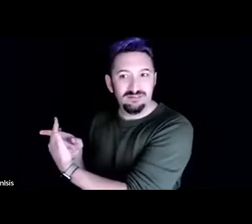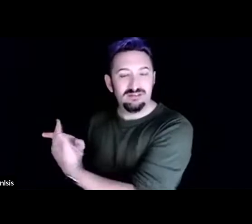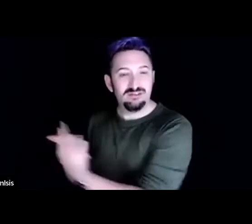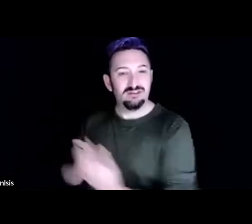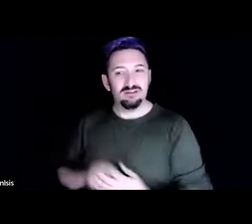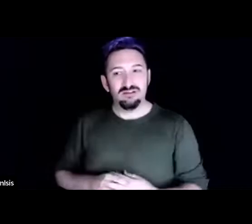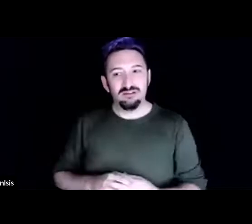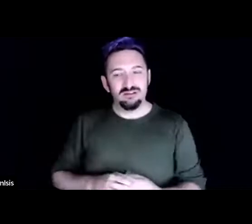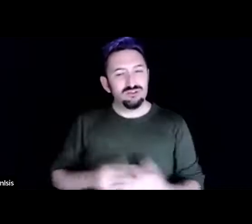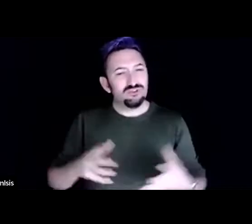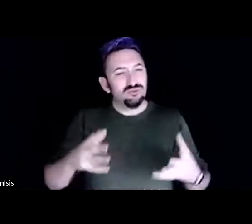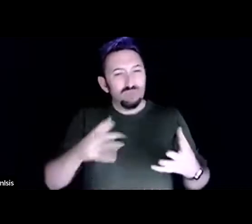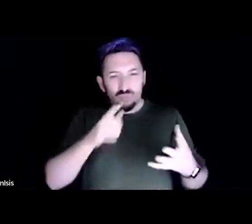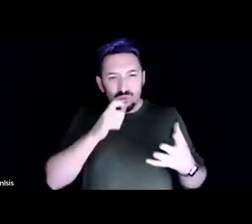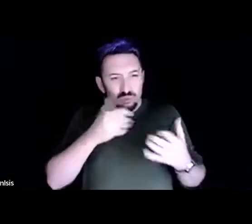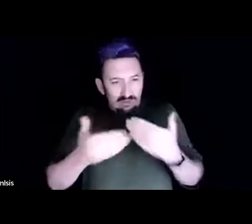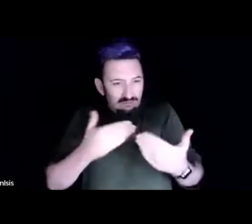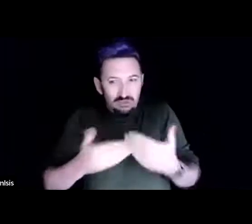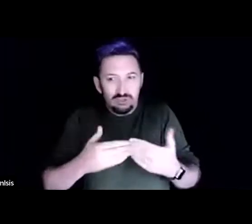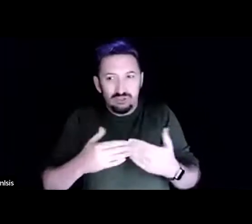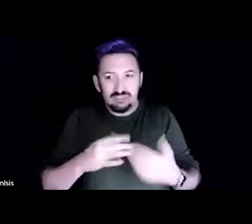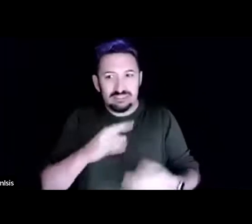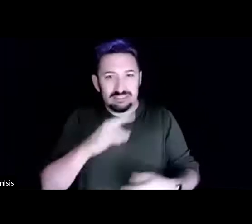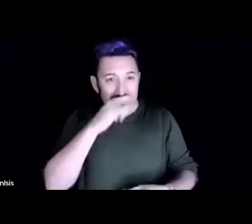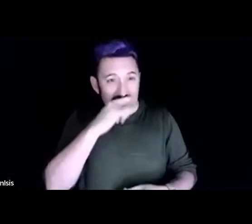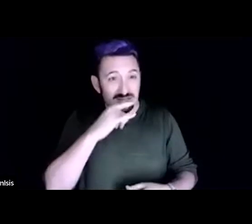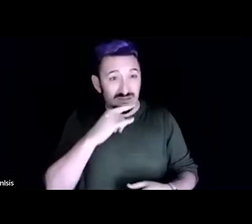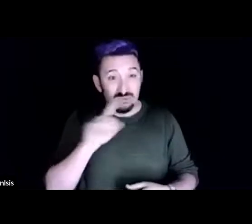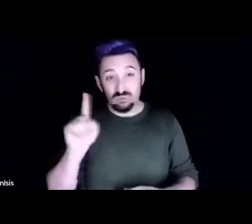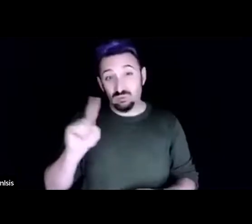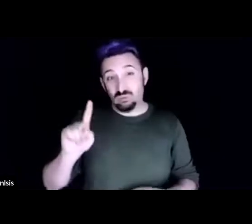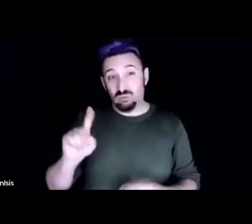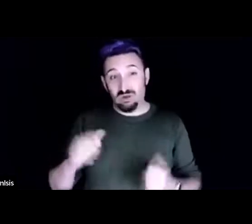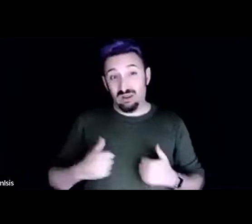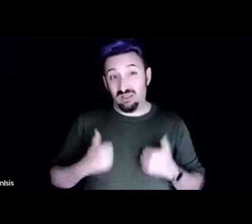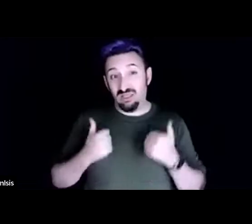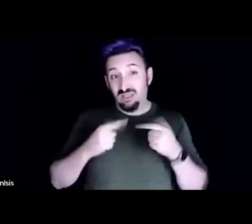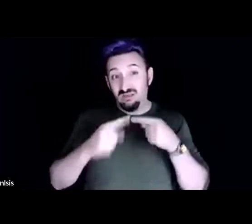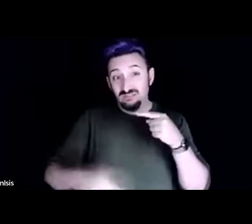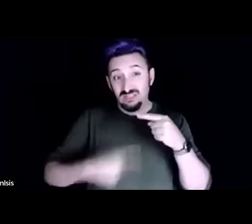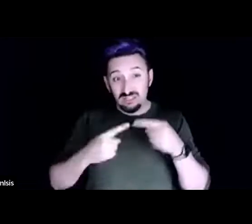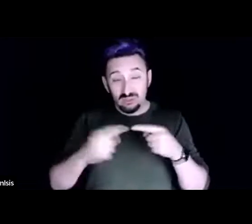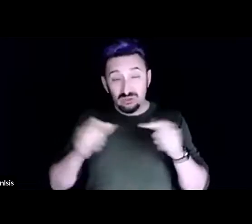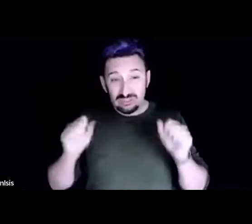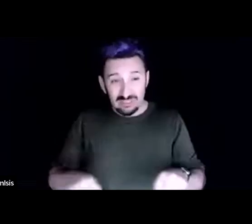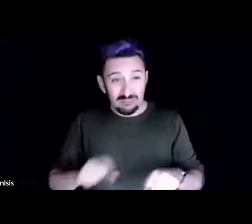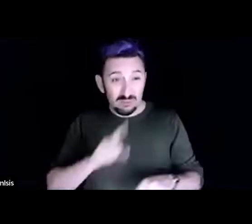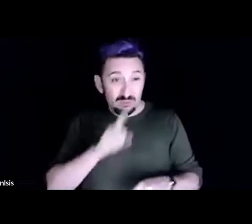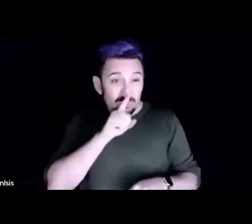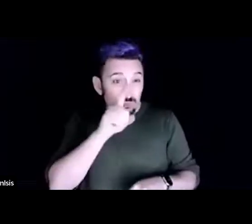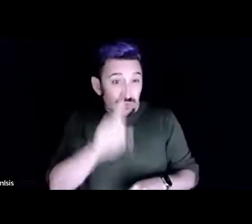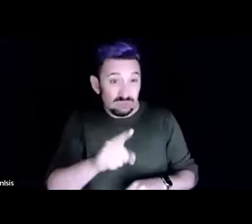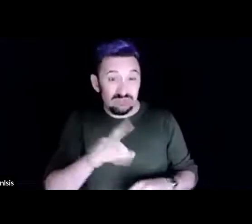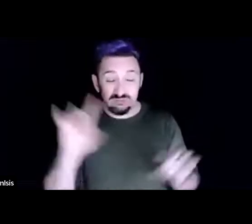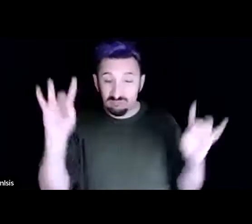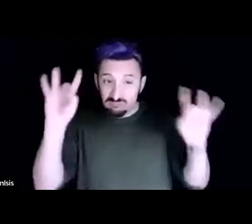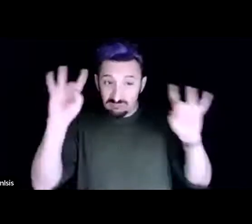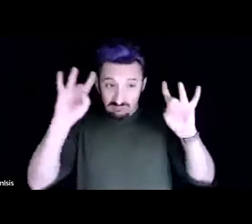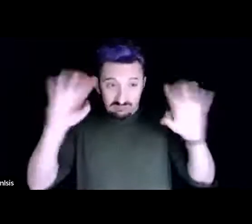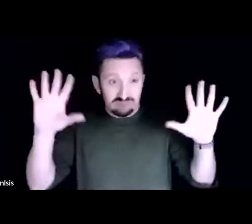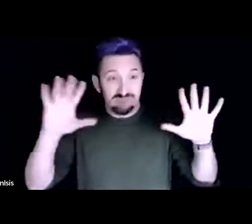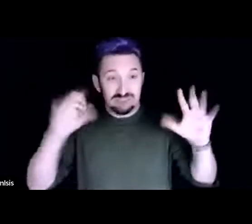the life cycle can be really pretty treacherous and give them the information and the